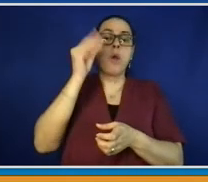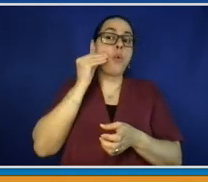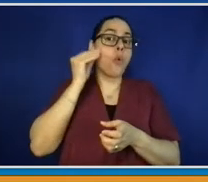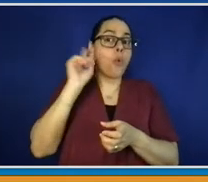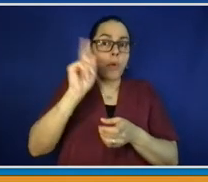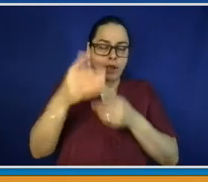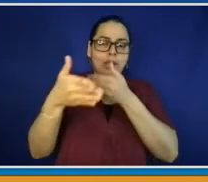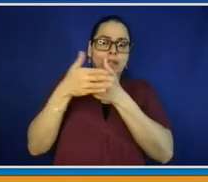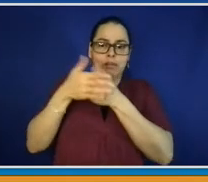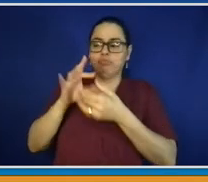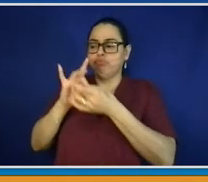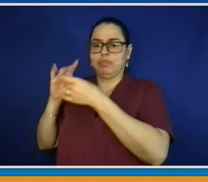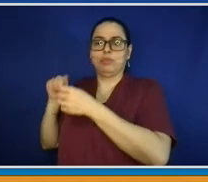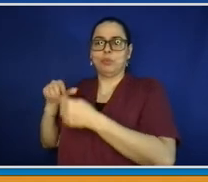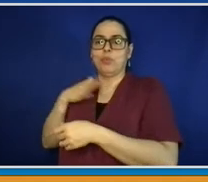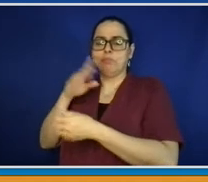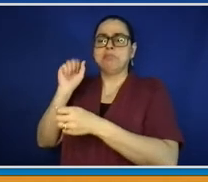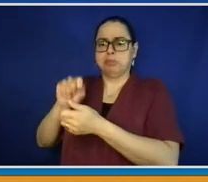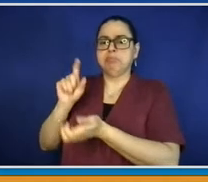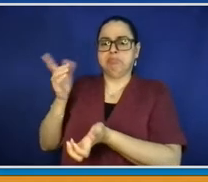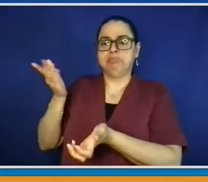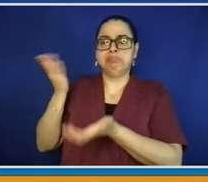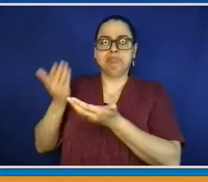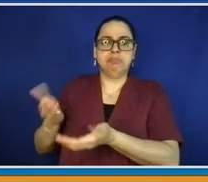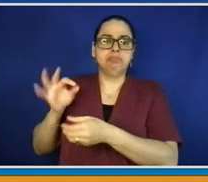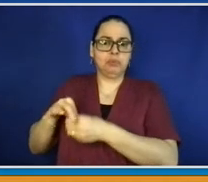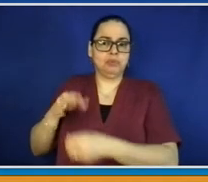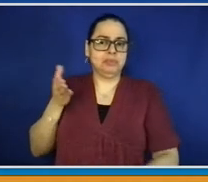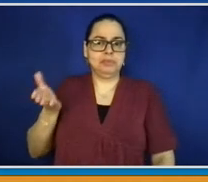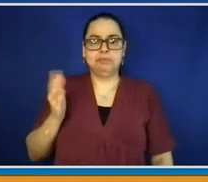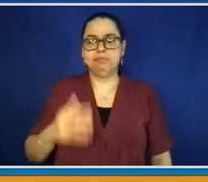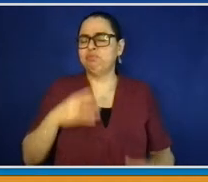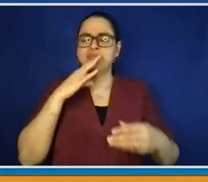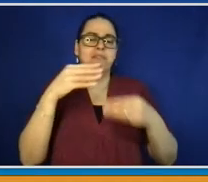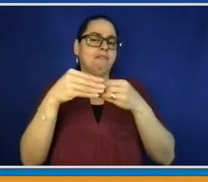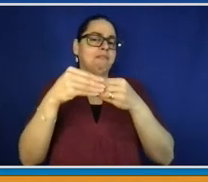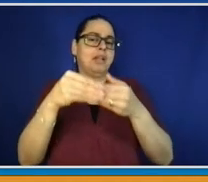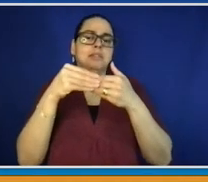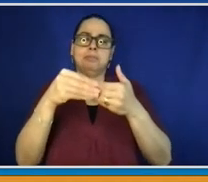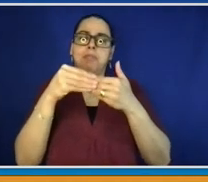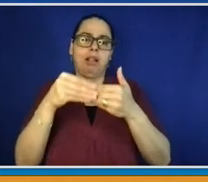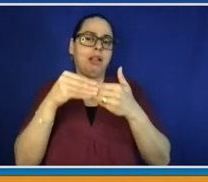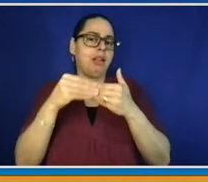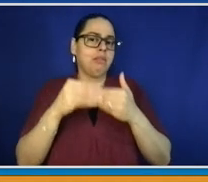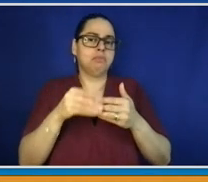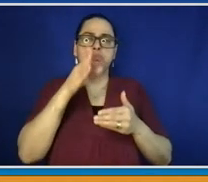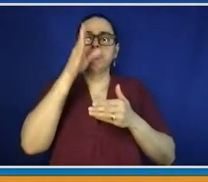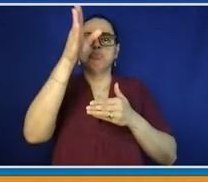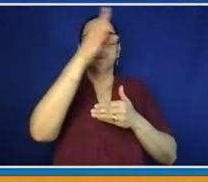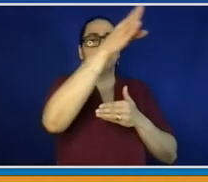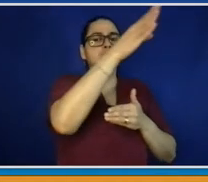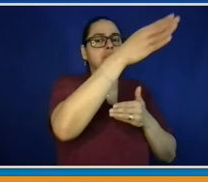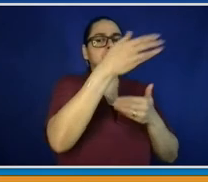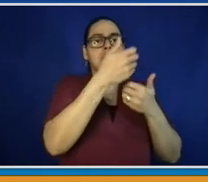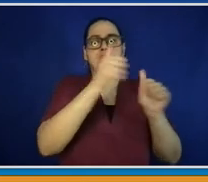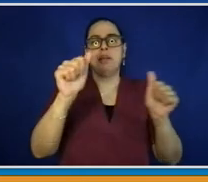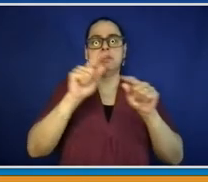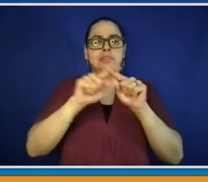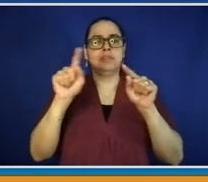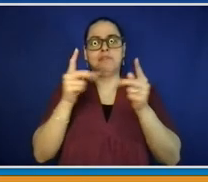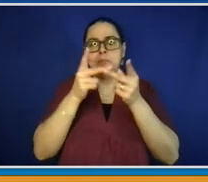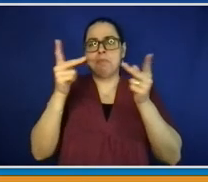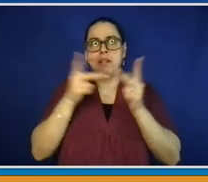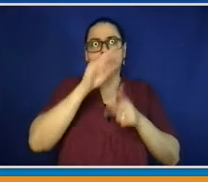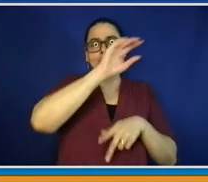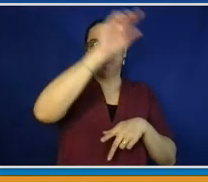So you're able, though, to have that ballot printed out that's appropriate for you at any of these locations. I also might add that you'll want to look to see